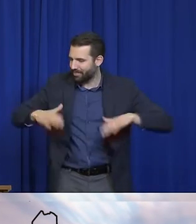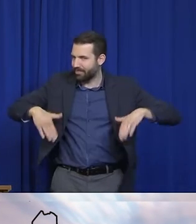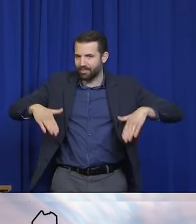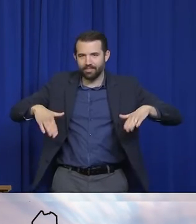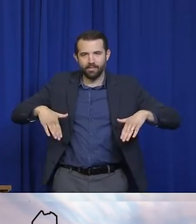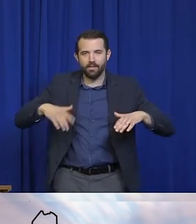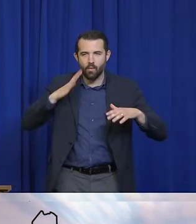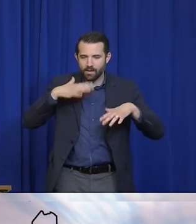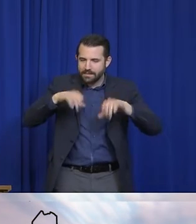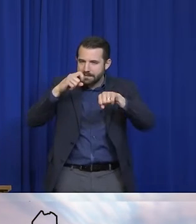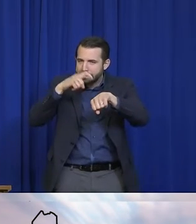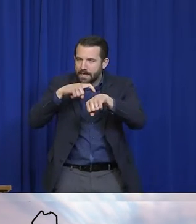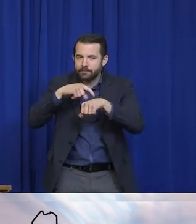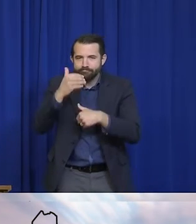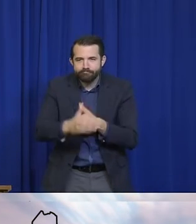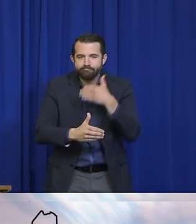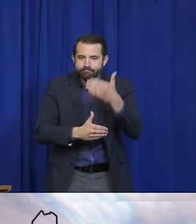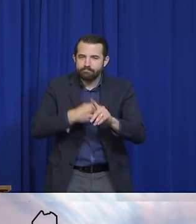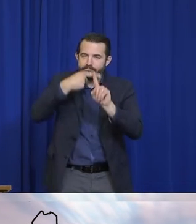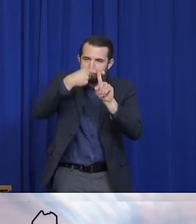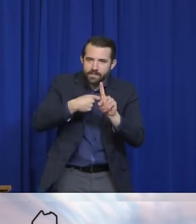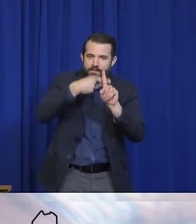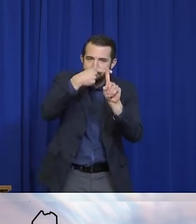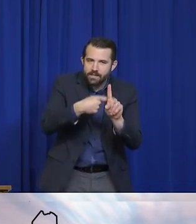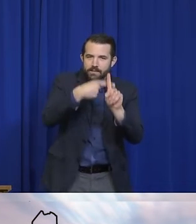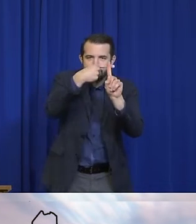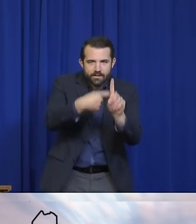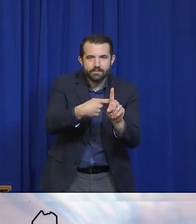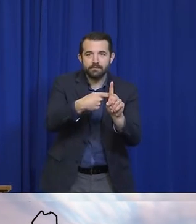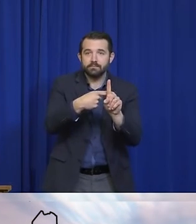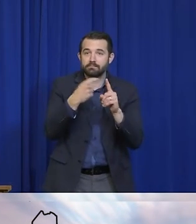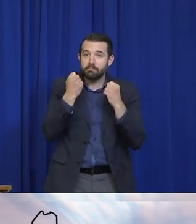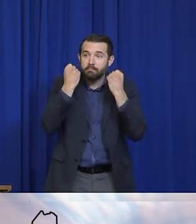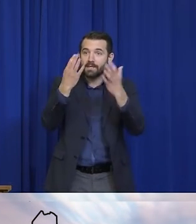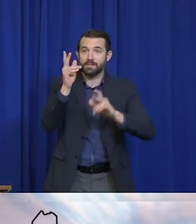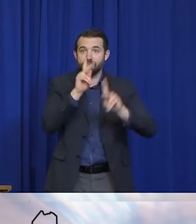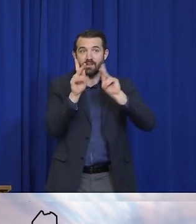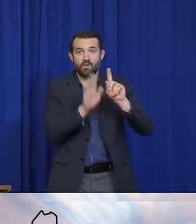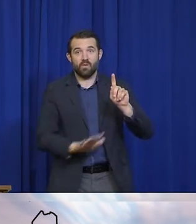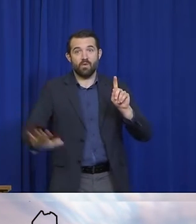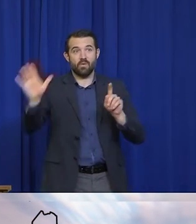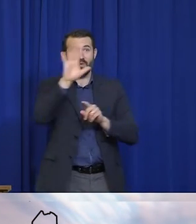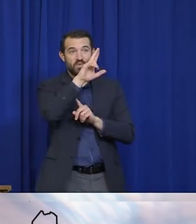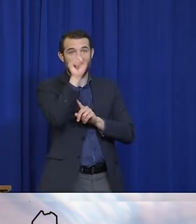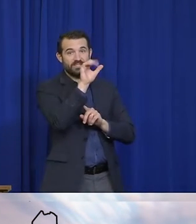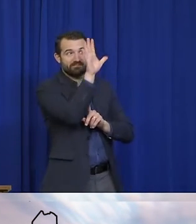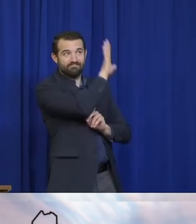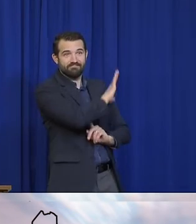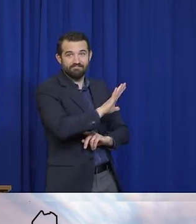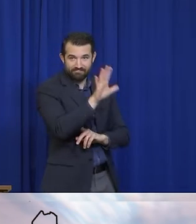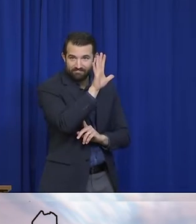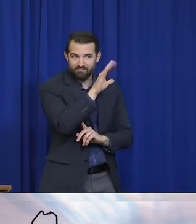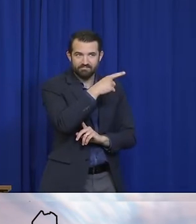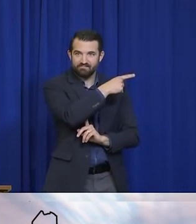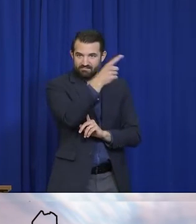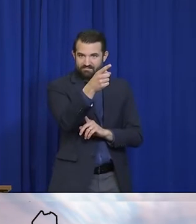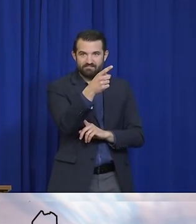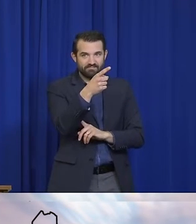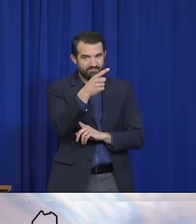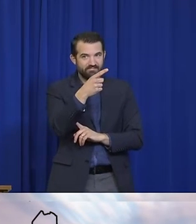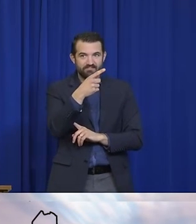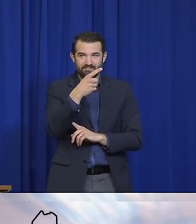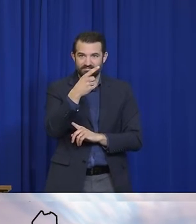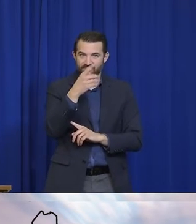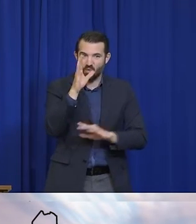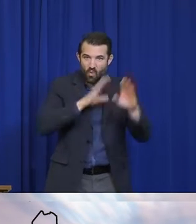some time. Many experts across the country predict a resurgence of this deadly virus by next winter or